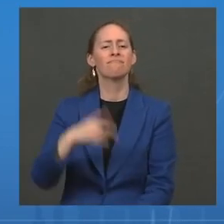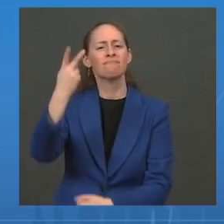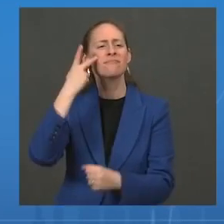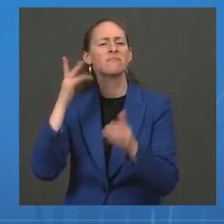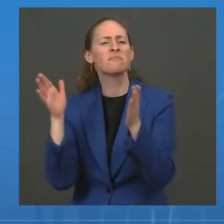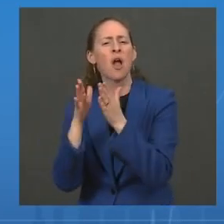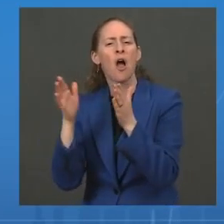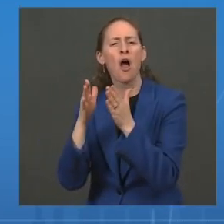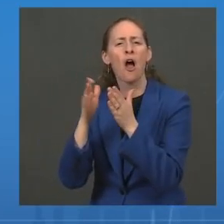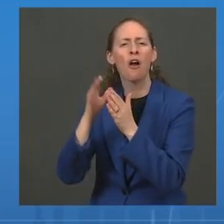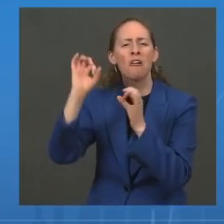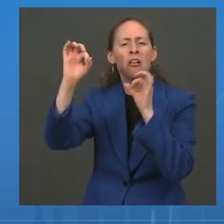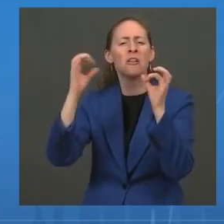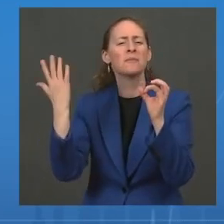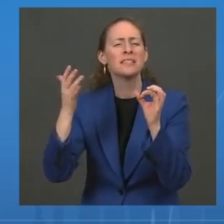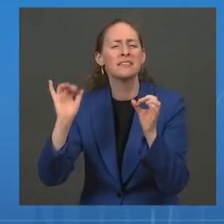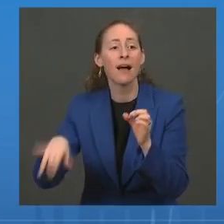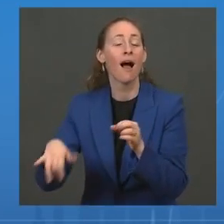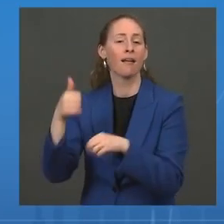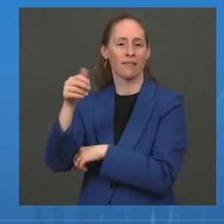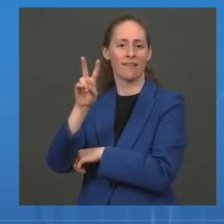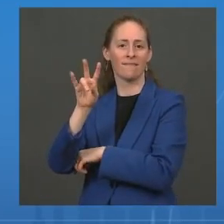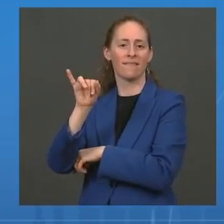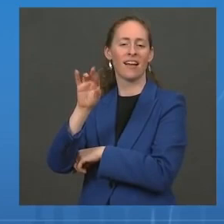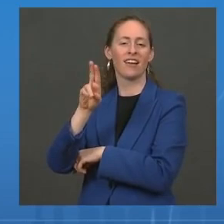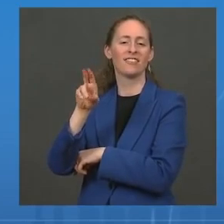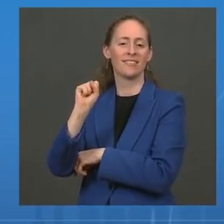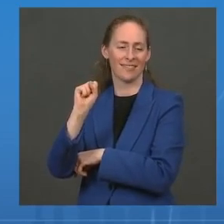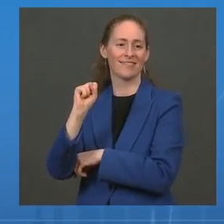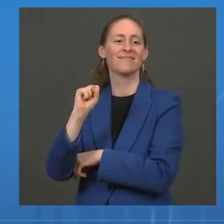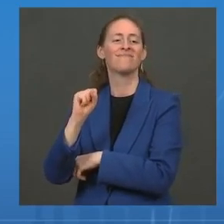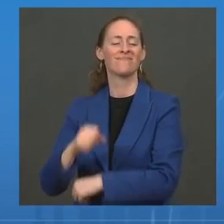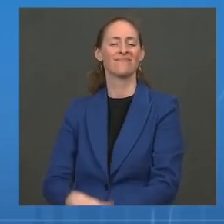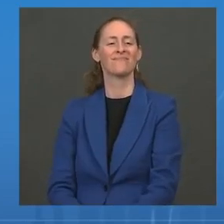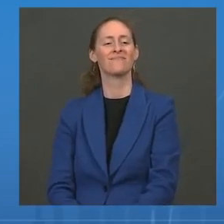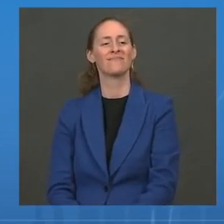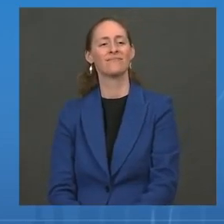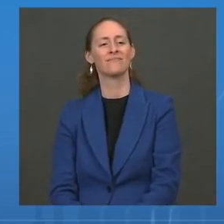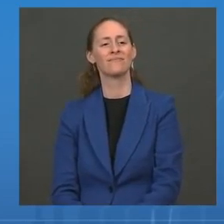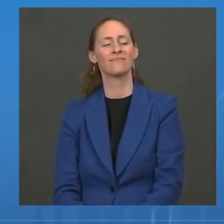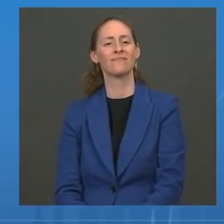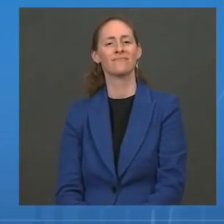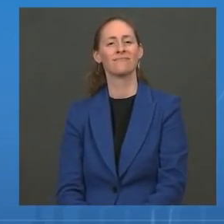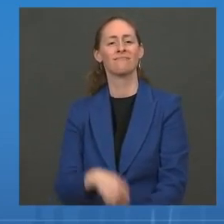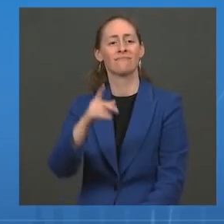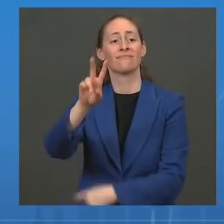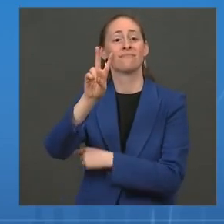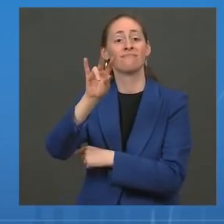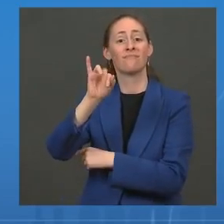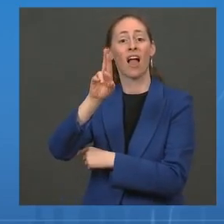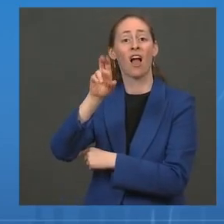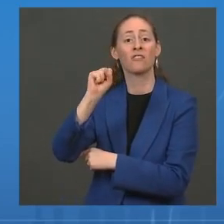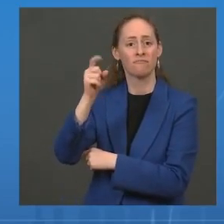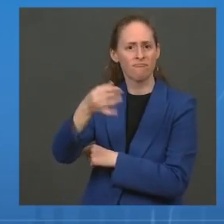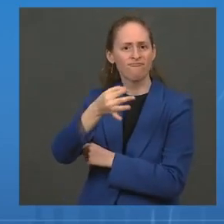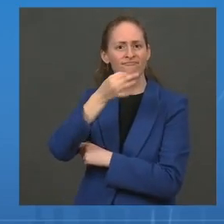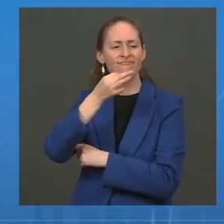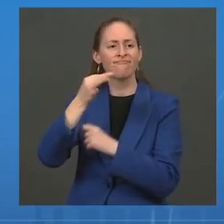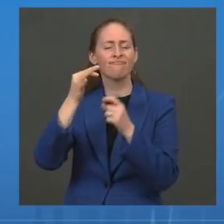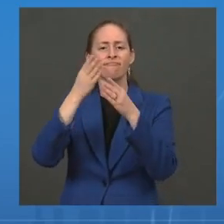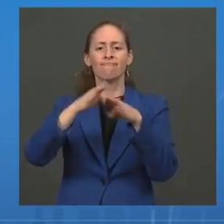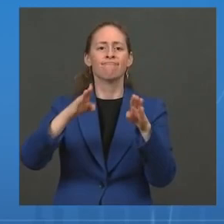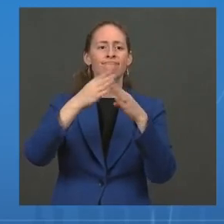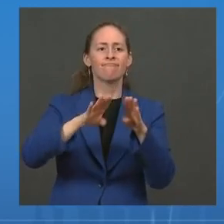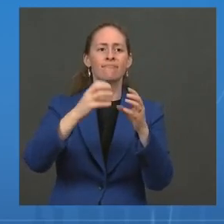processes within the replication cycle that are vulnerable to inhibitors, such as those highlighted